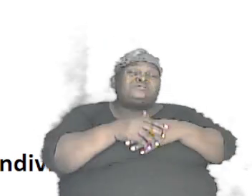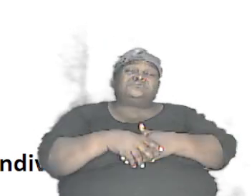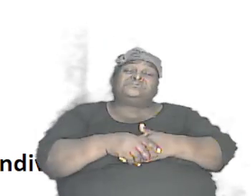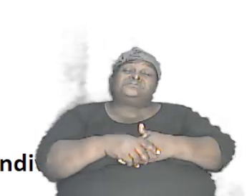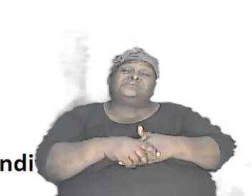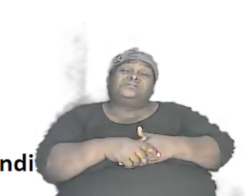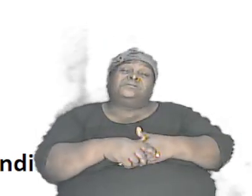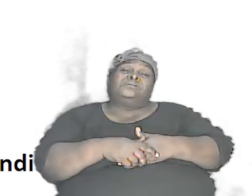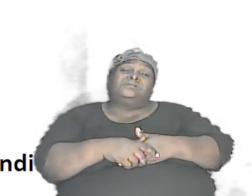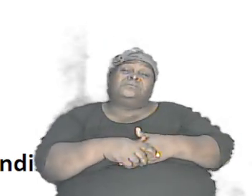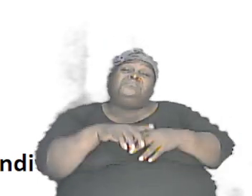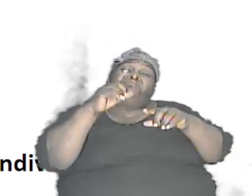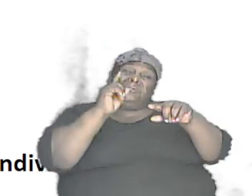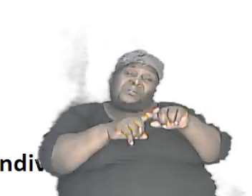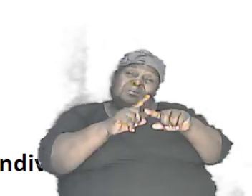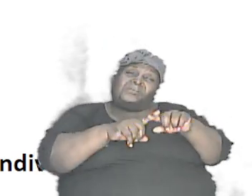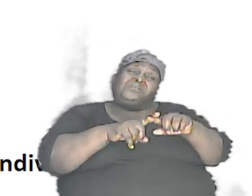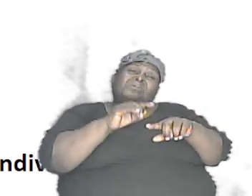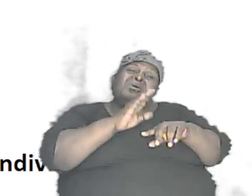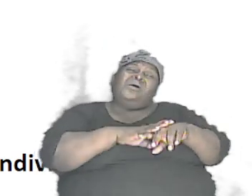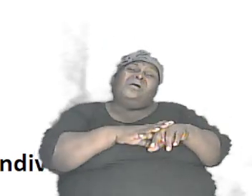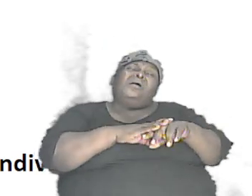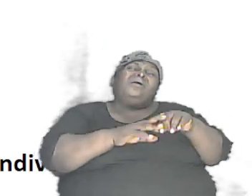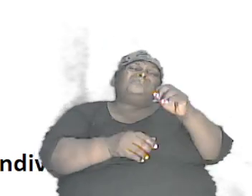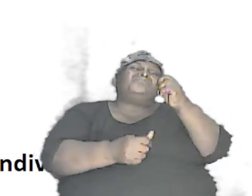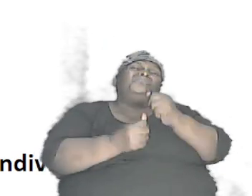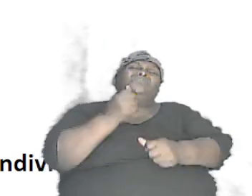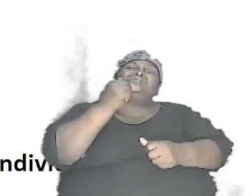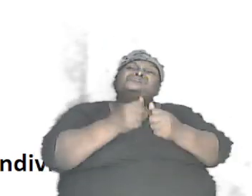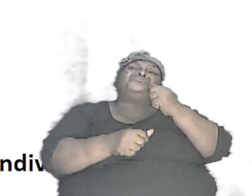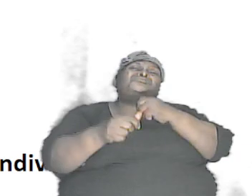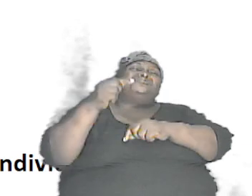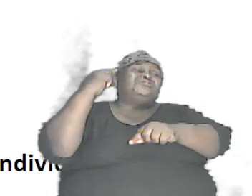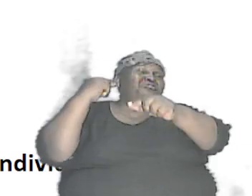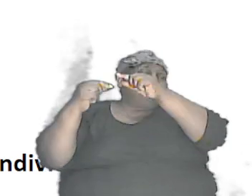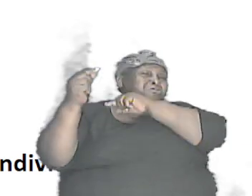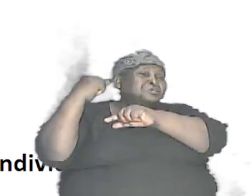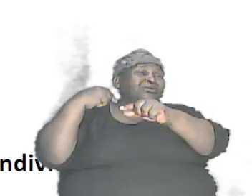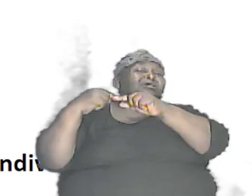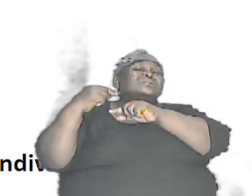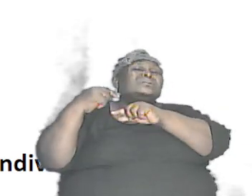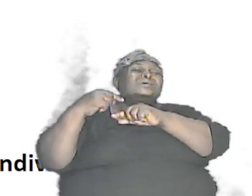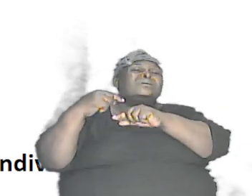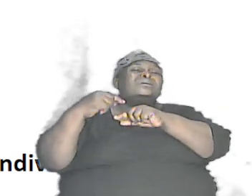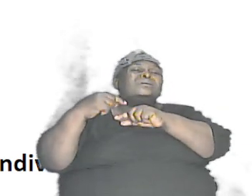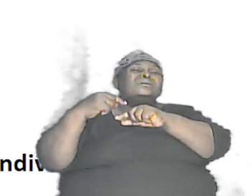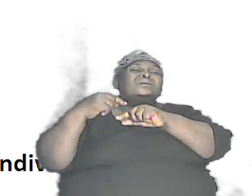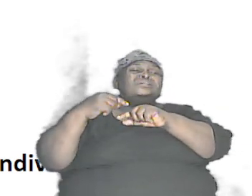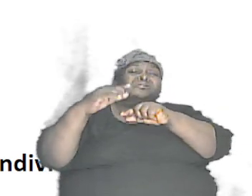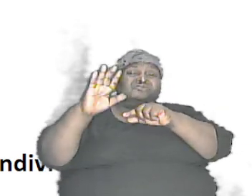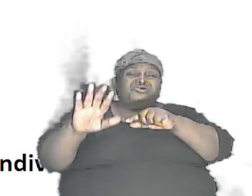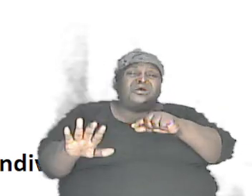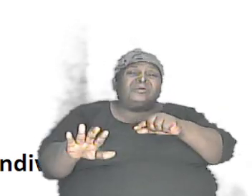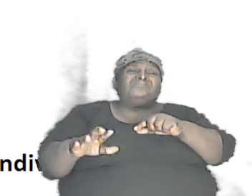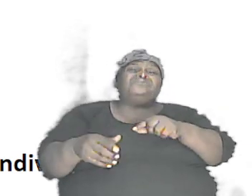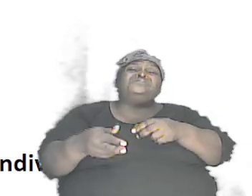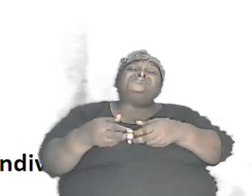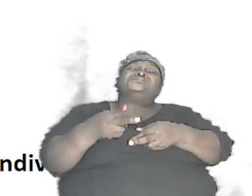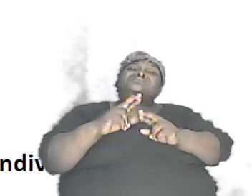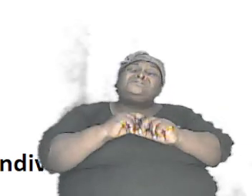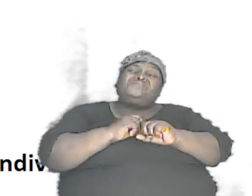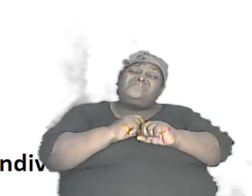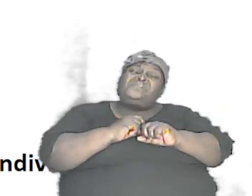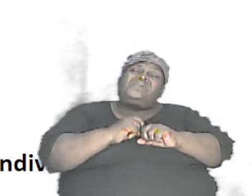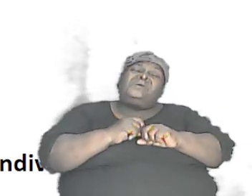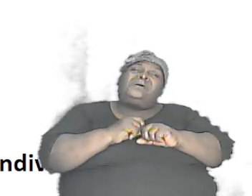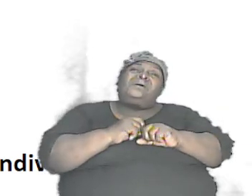depending on which gene from the pool is passed on to the child they are going to have a different texture